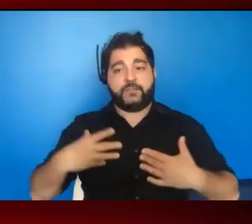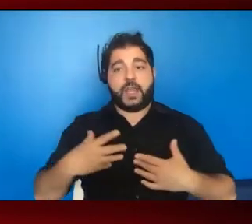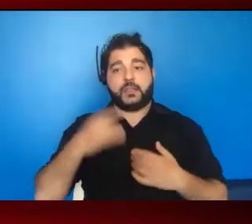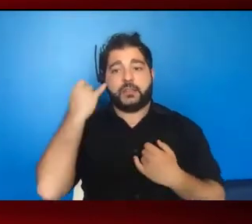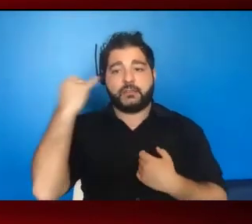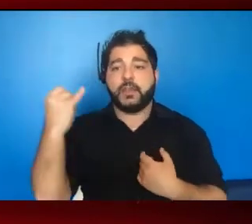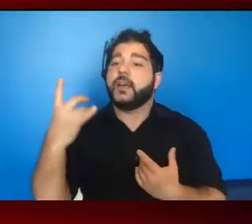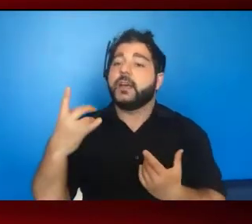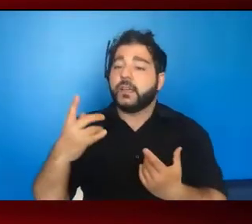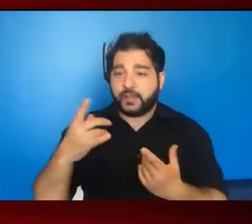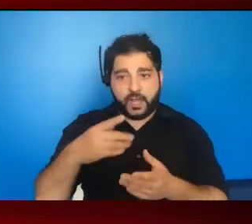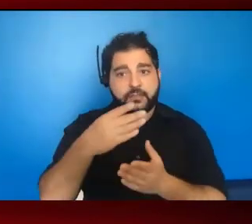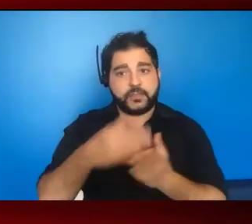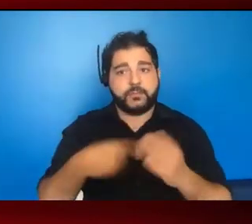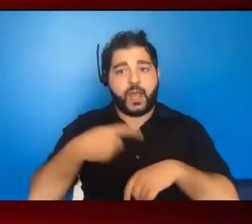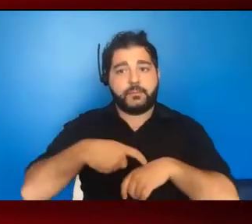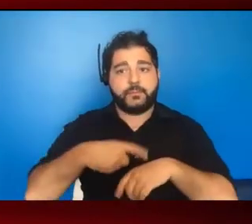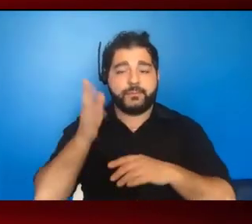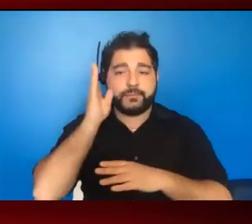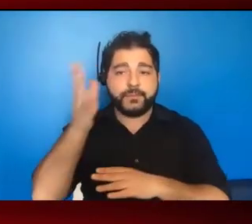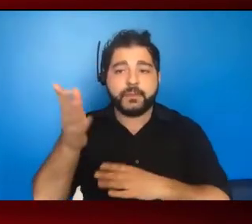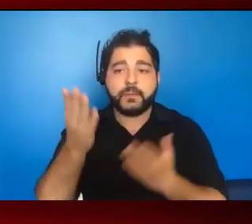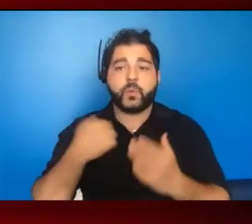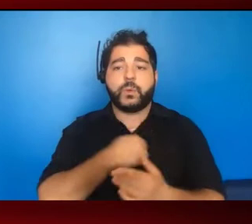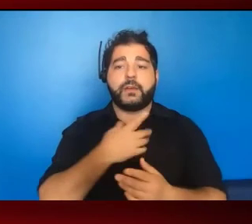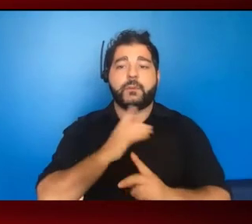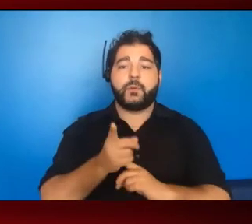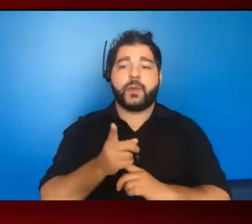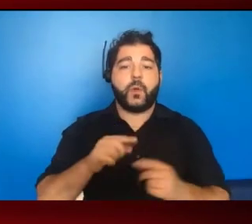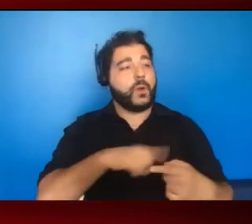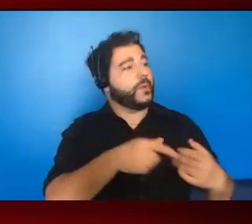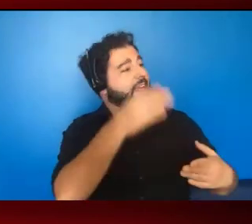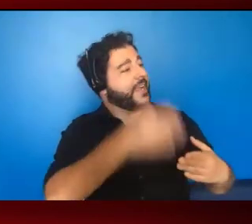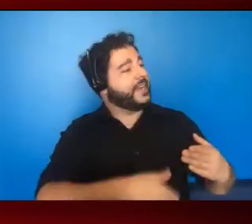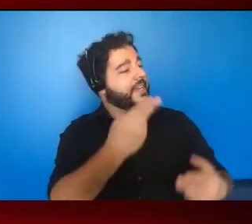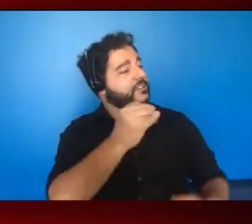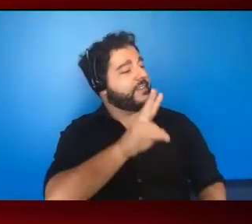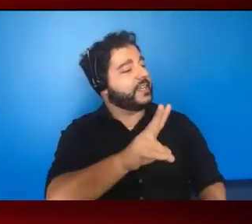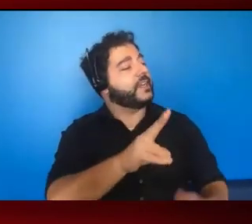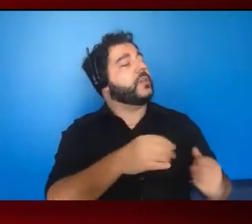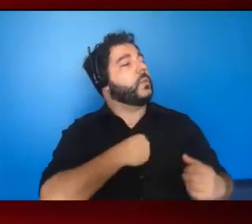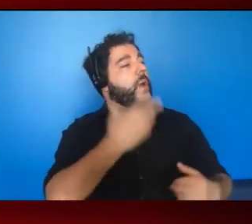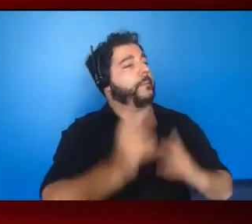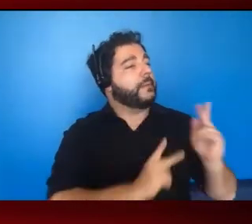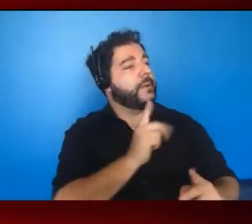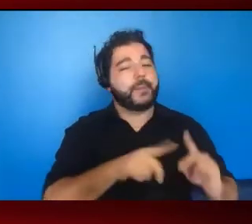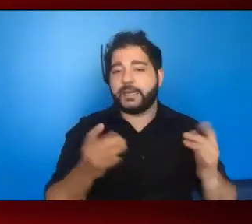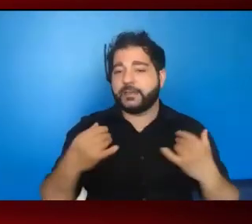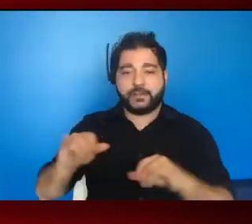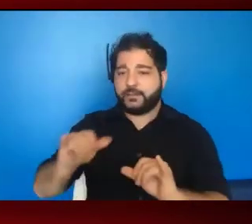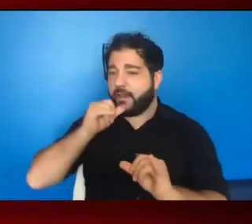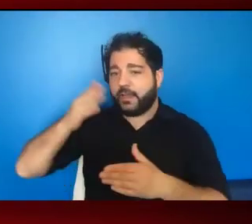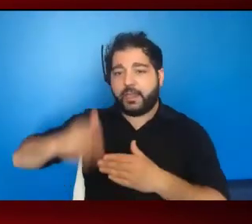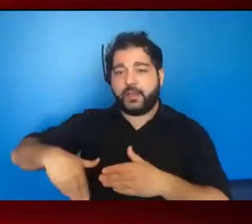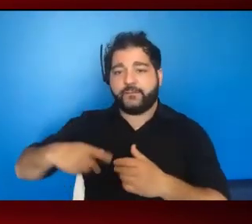that at some point, there may be a moment where we're going to say, we've ended HIV in white women or white people, but we haven't ended it in Black